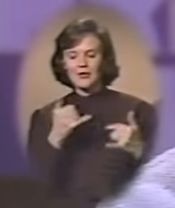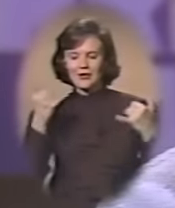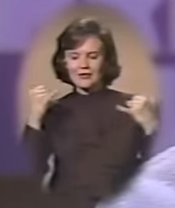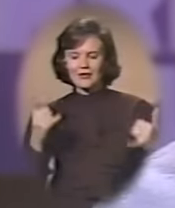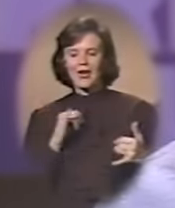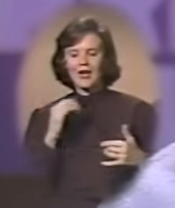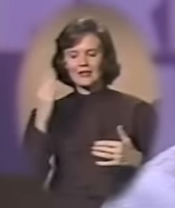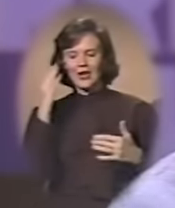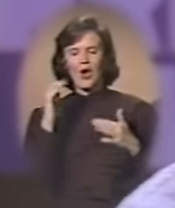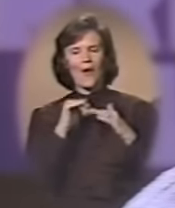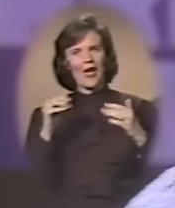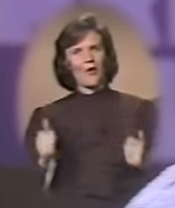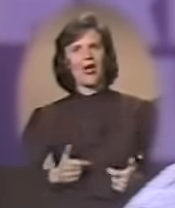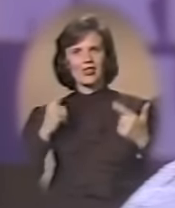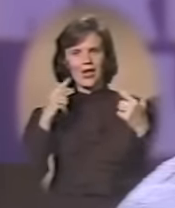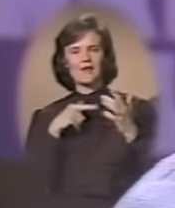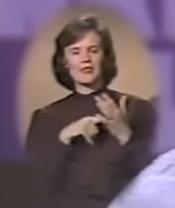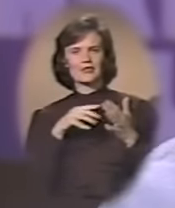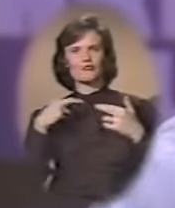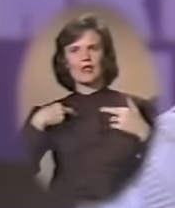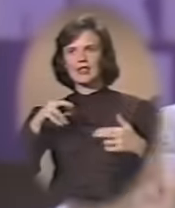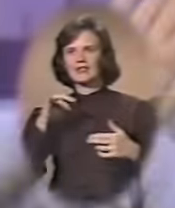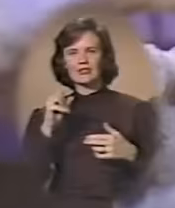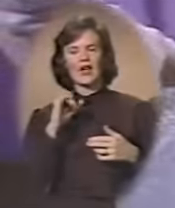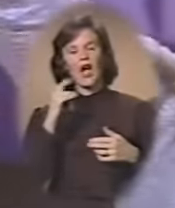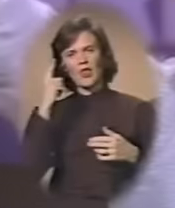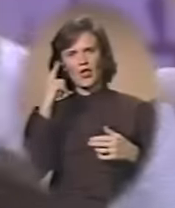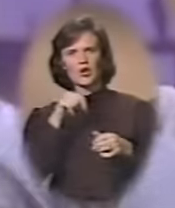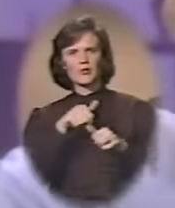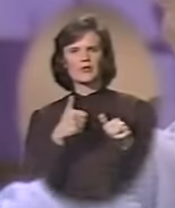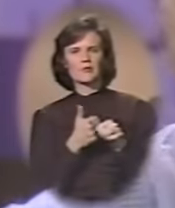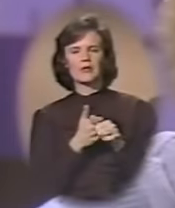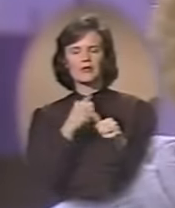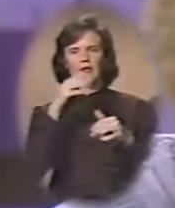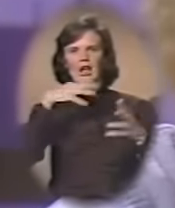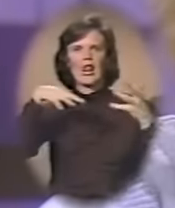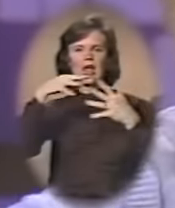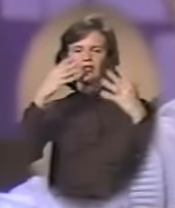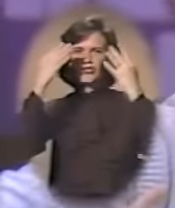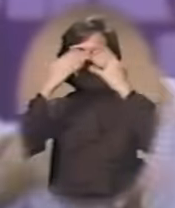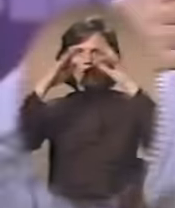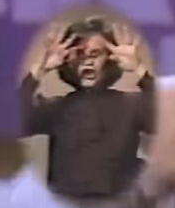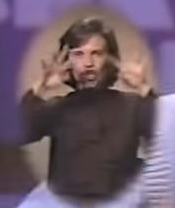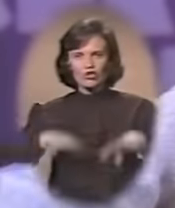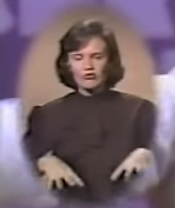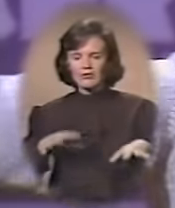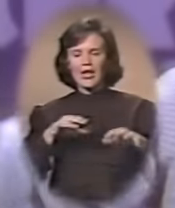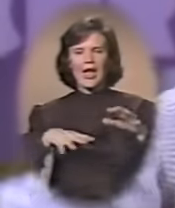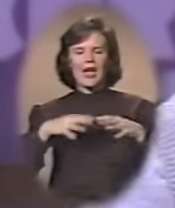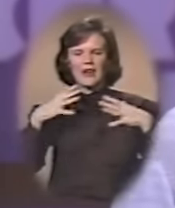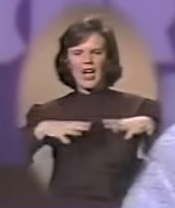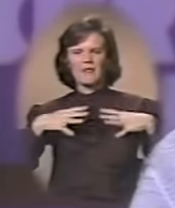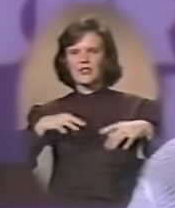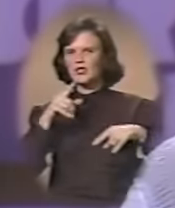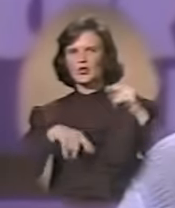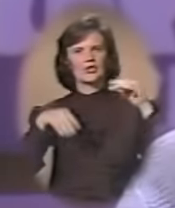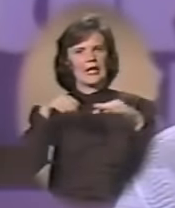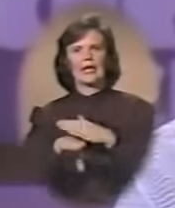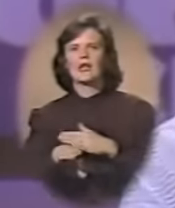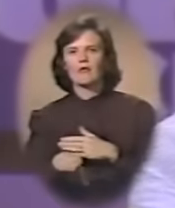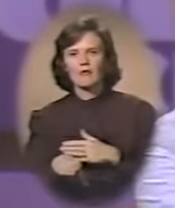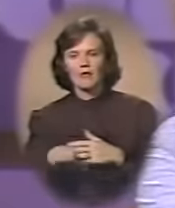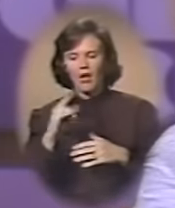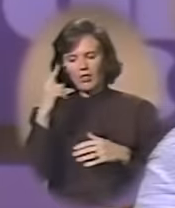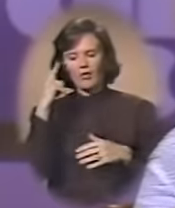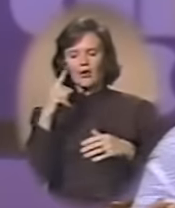now I know how alive this religion is. Because I thought it was behind clouds, you know, dark curtains and outfits. You couldn't get in.